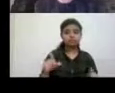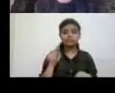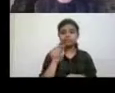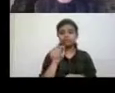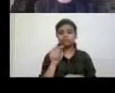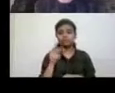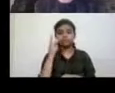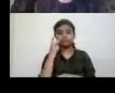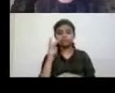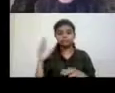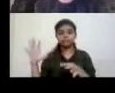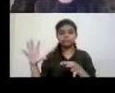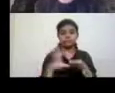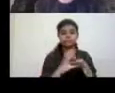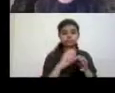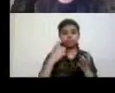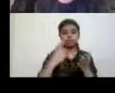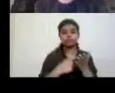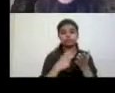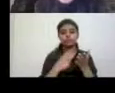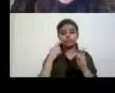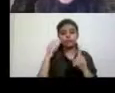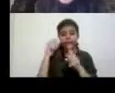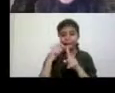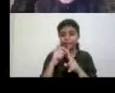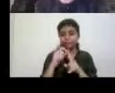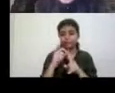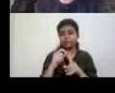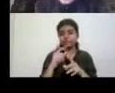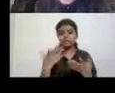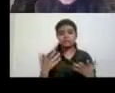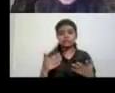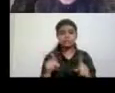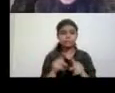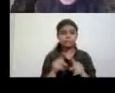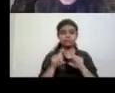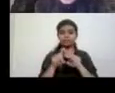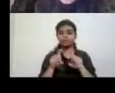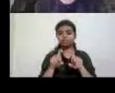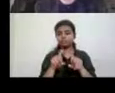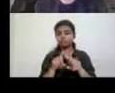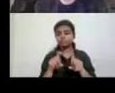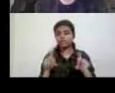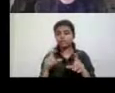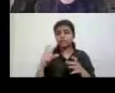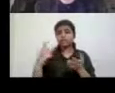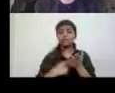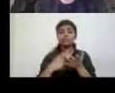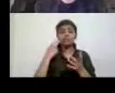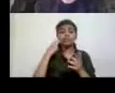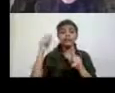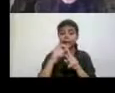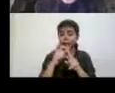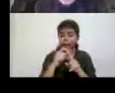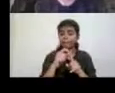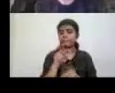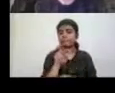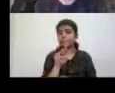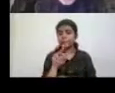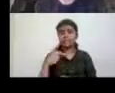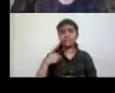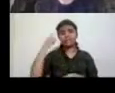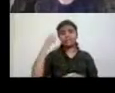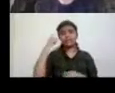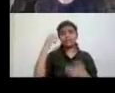related or linked to queer, uh, the development of queer culture. Um, and crip is kind of like, uh, in my mind,